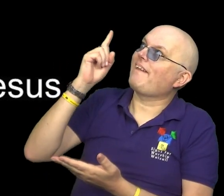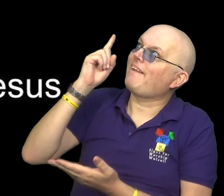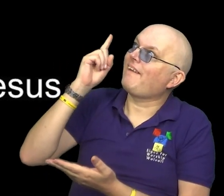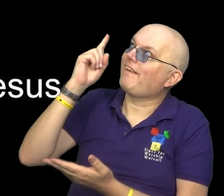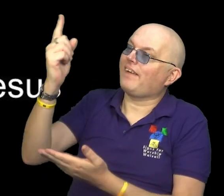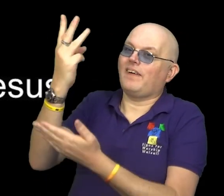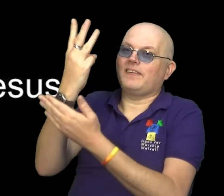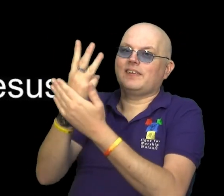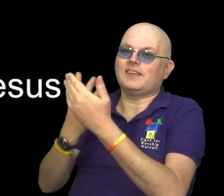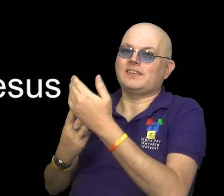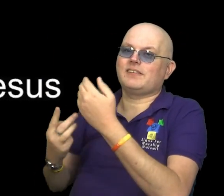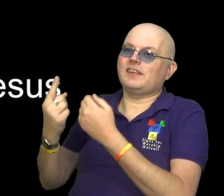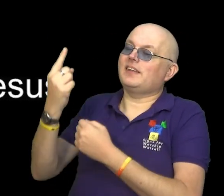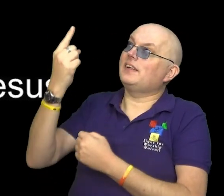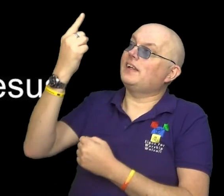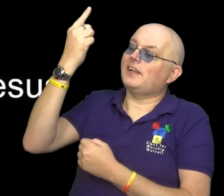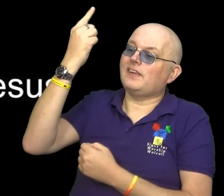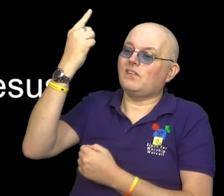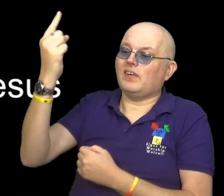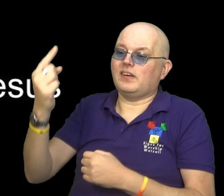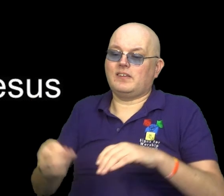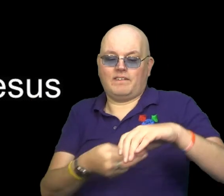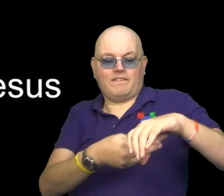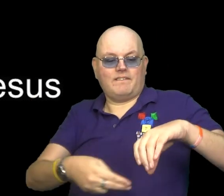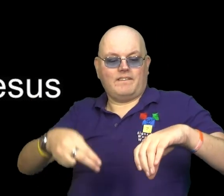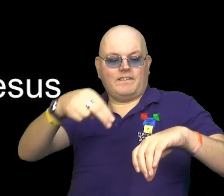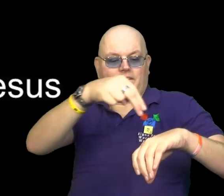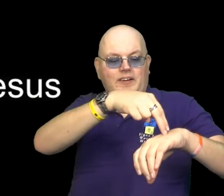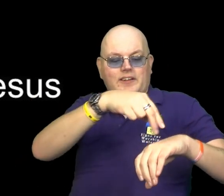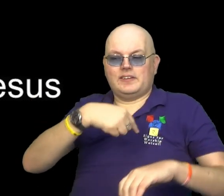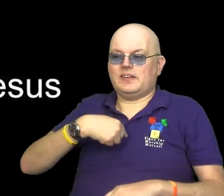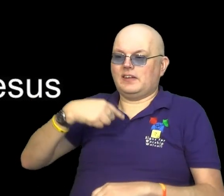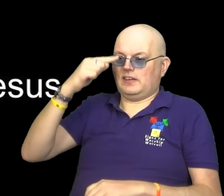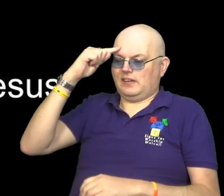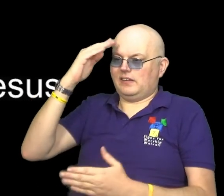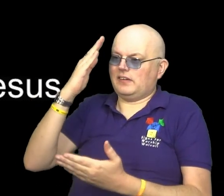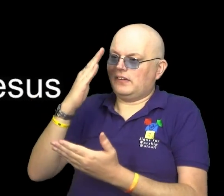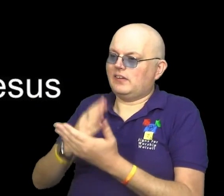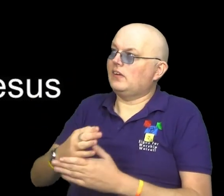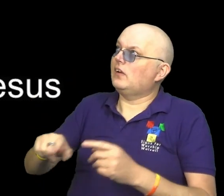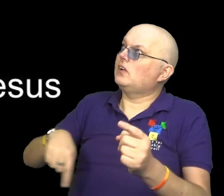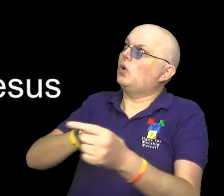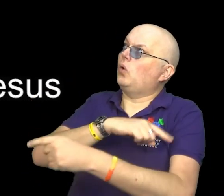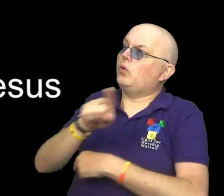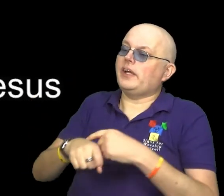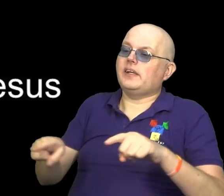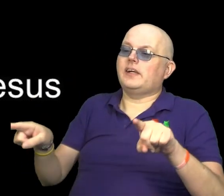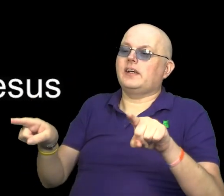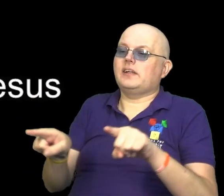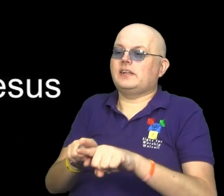Spirit, our God is three in one. I believe in Christ